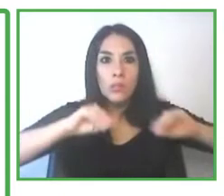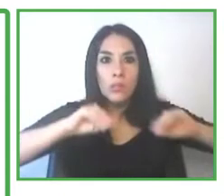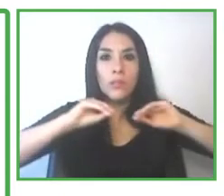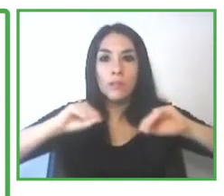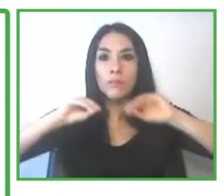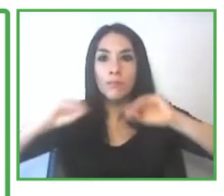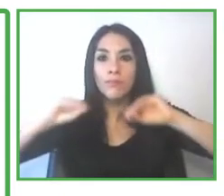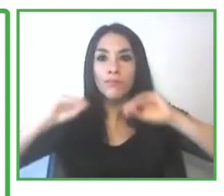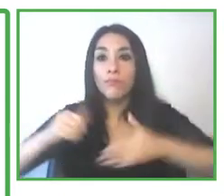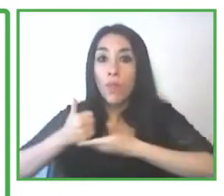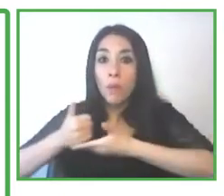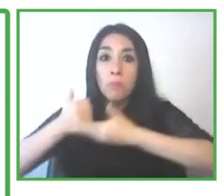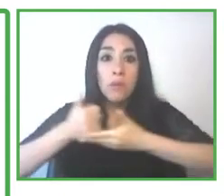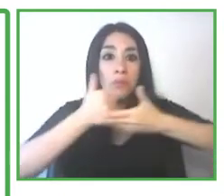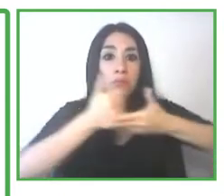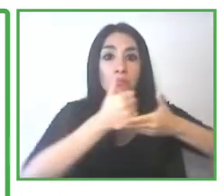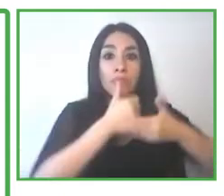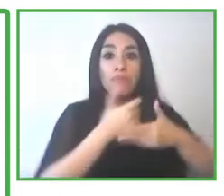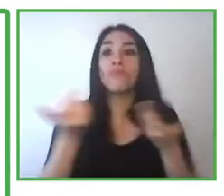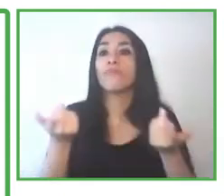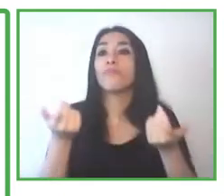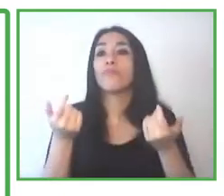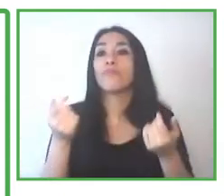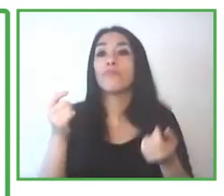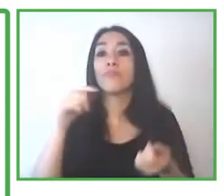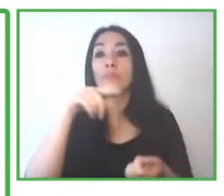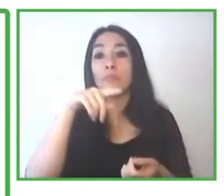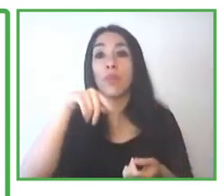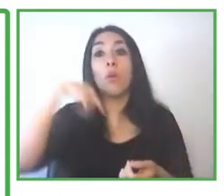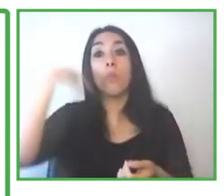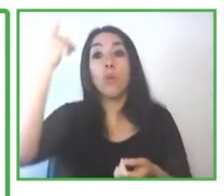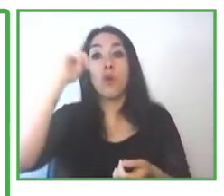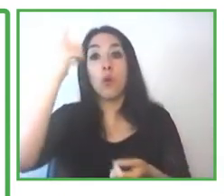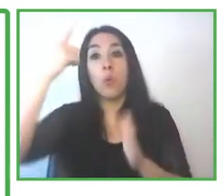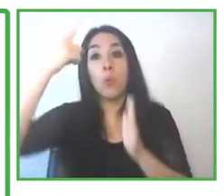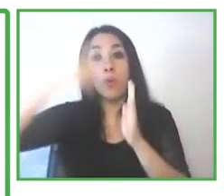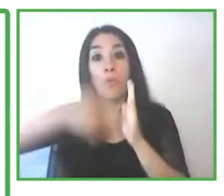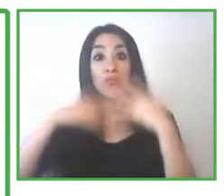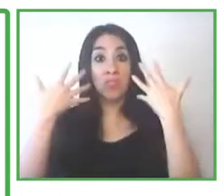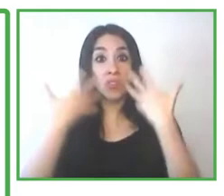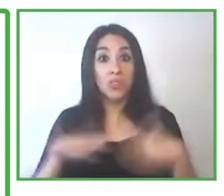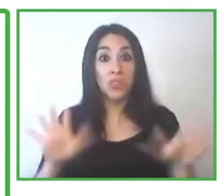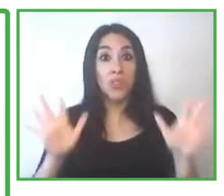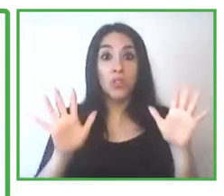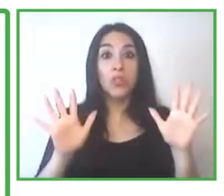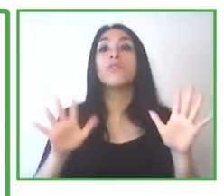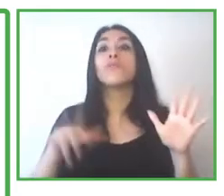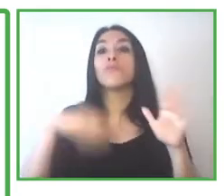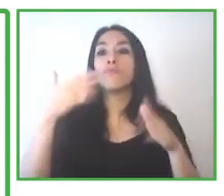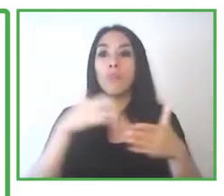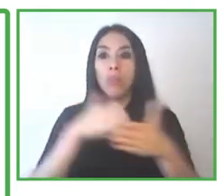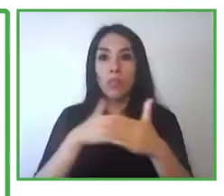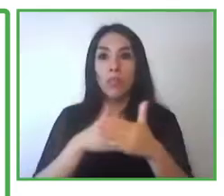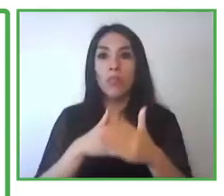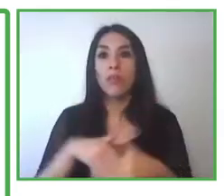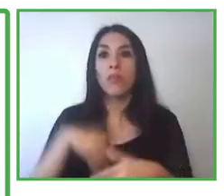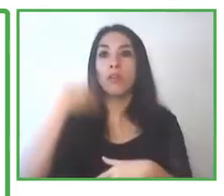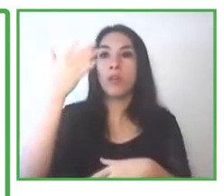support of mentors and partners. By the end of the program, they are ready to be replicated.